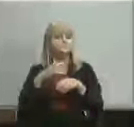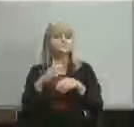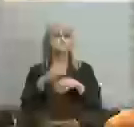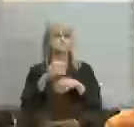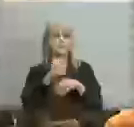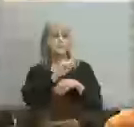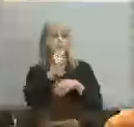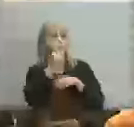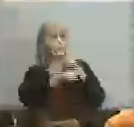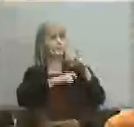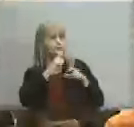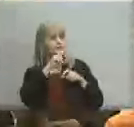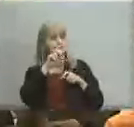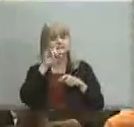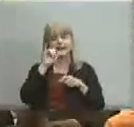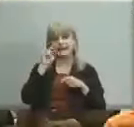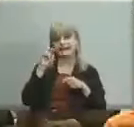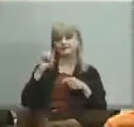diane